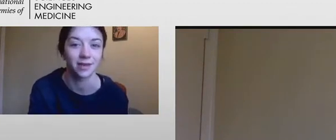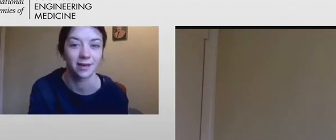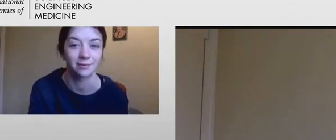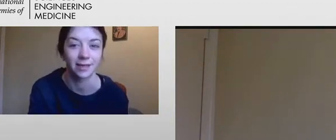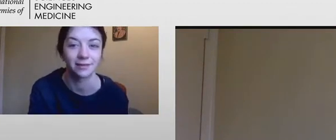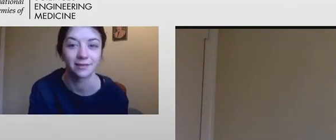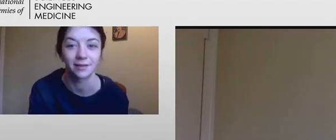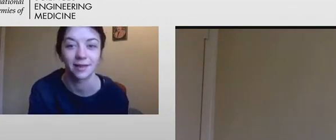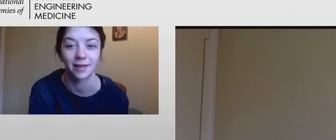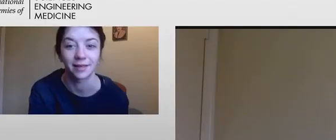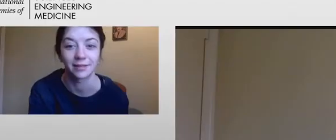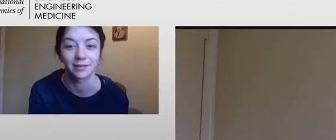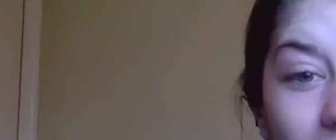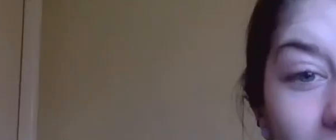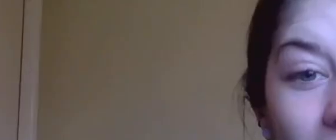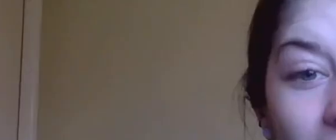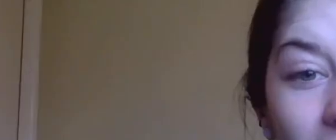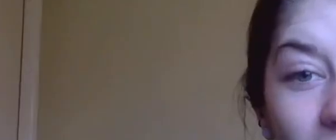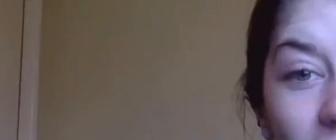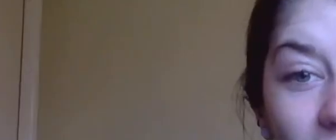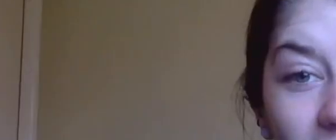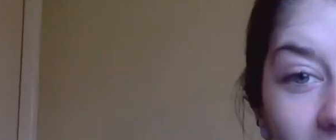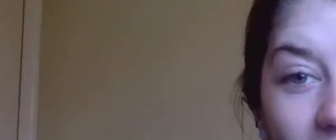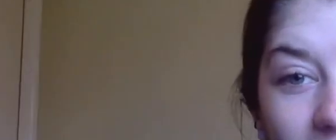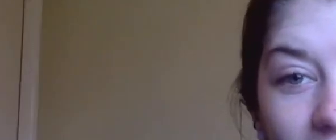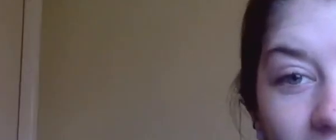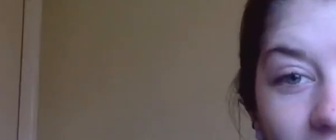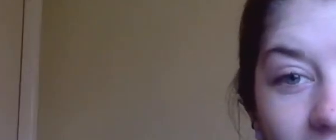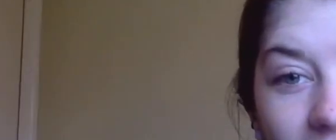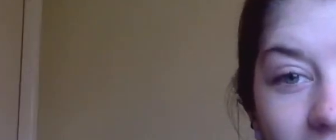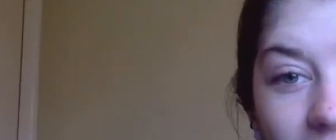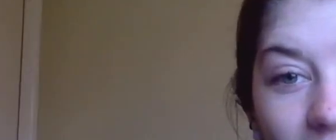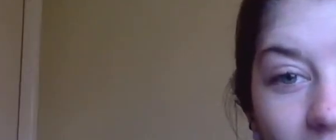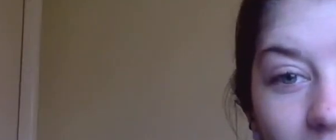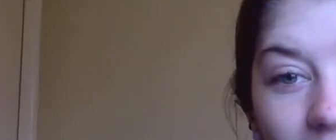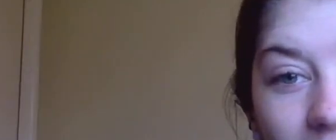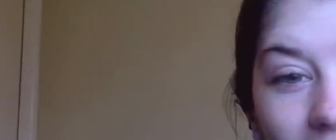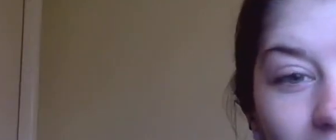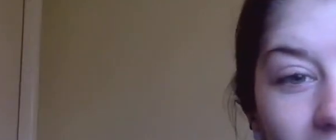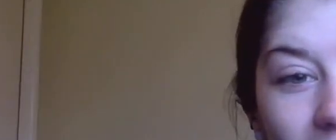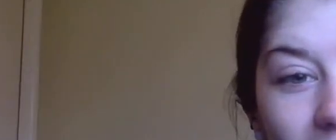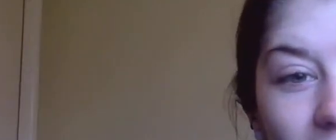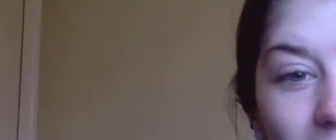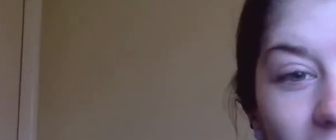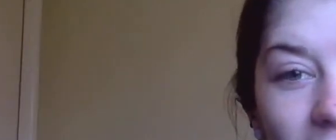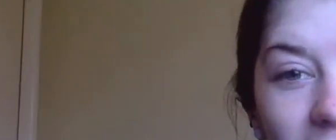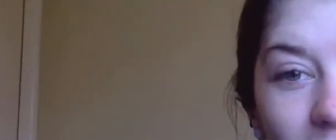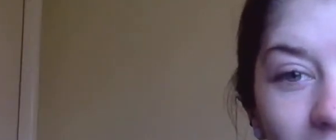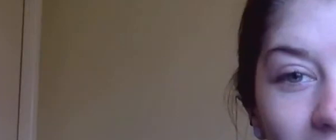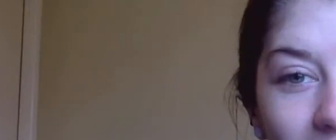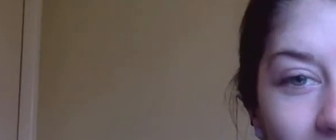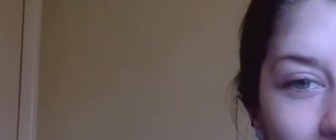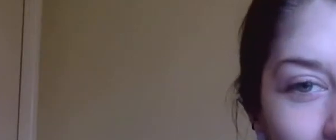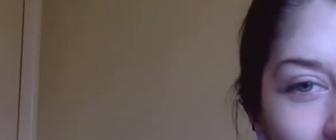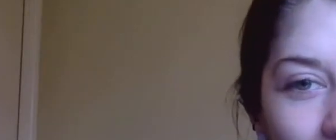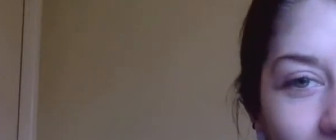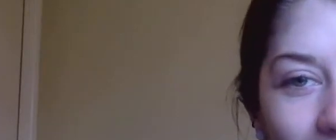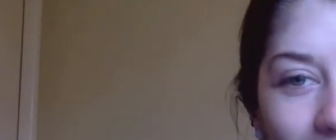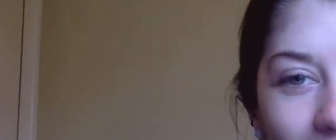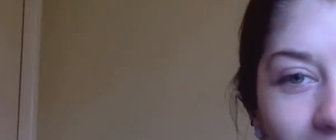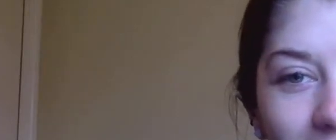be Dr. Edelman and Dr. Durstock. And that will be led by Dr. Bonnie Swiener.